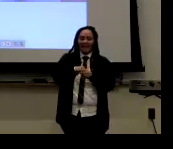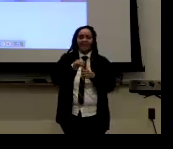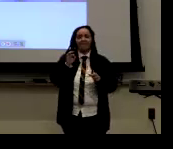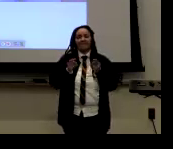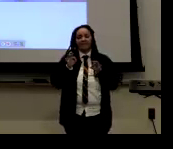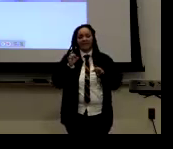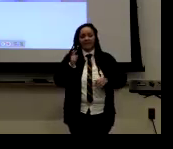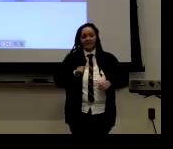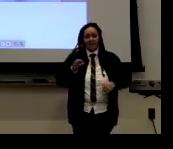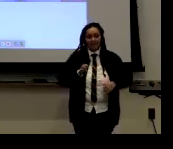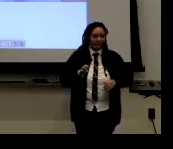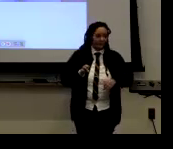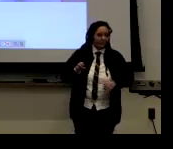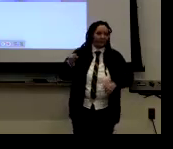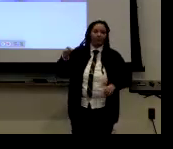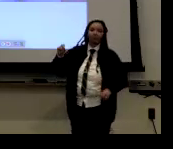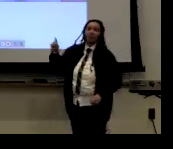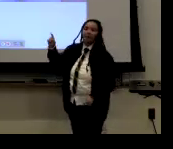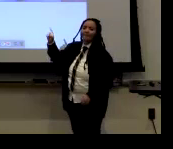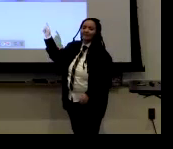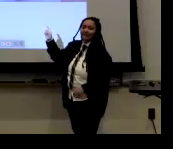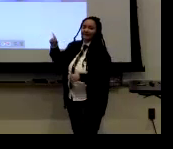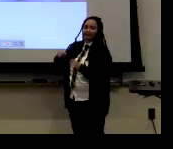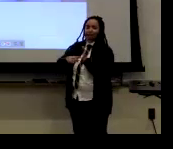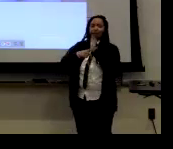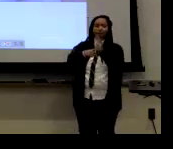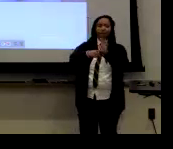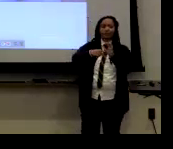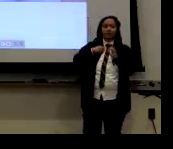Repeat it. As a feminine signer.